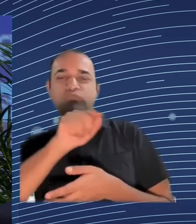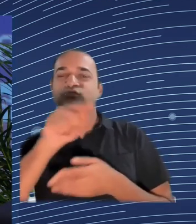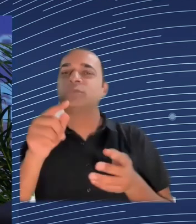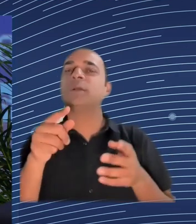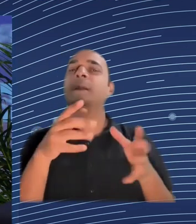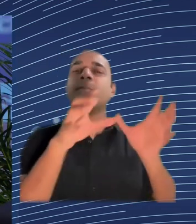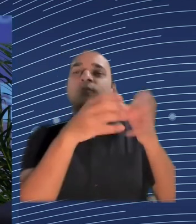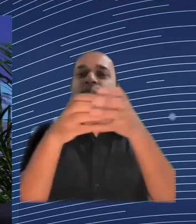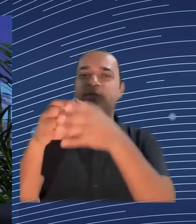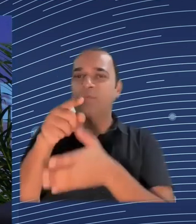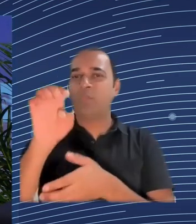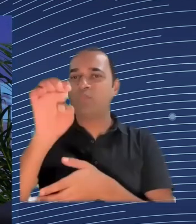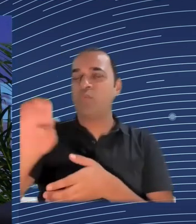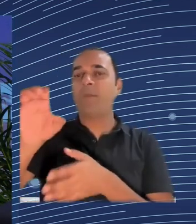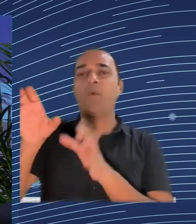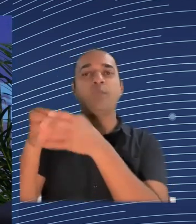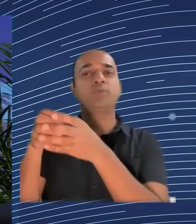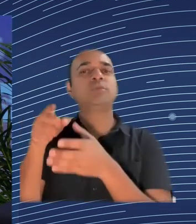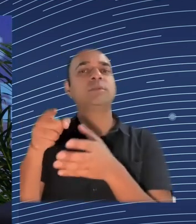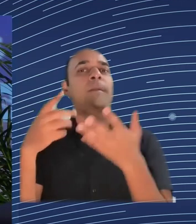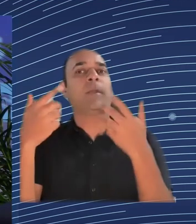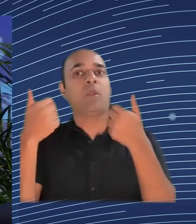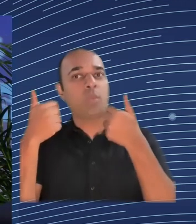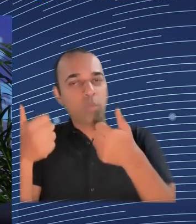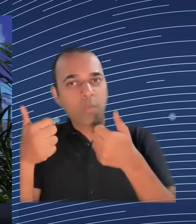involved, but decentralization has meant a lot.